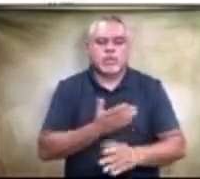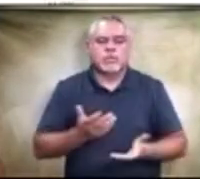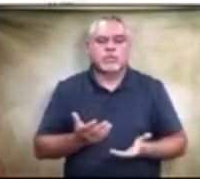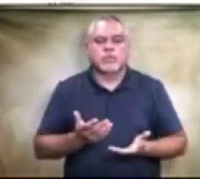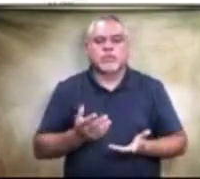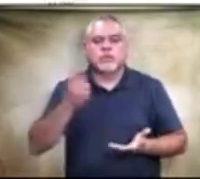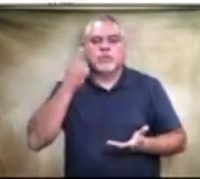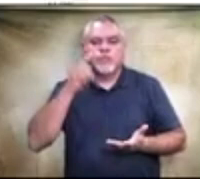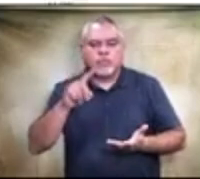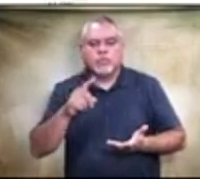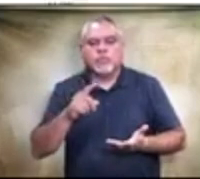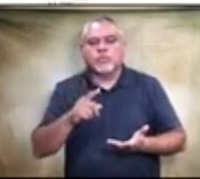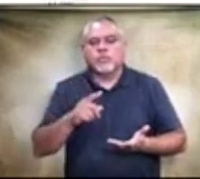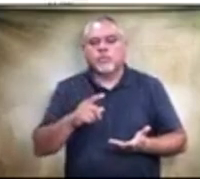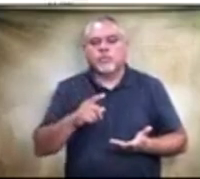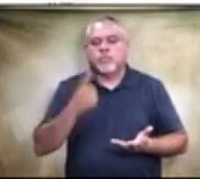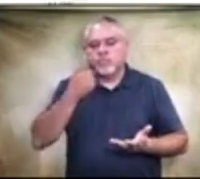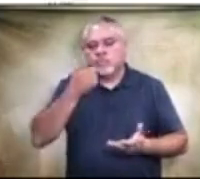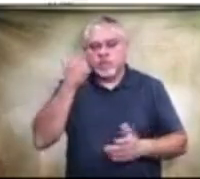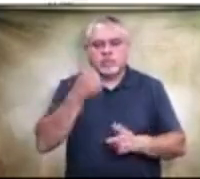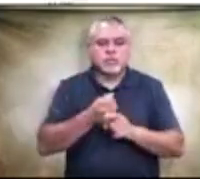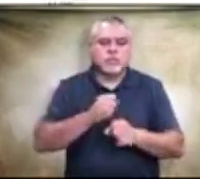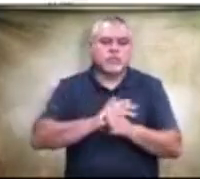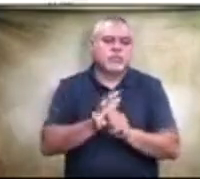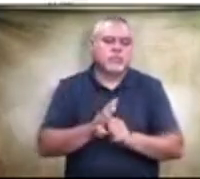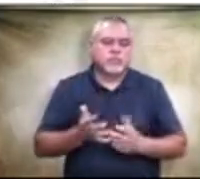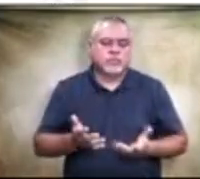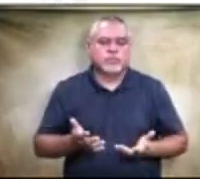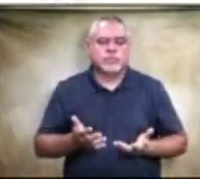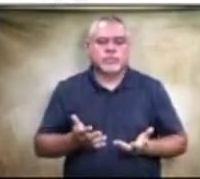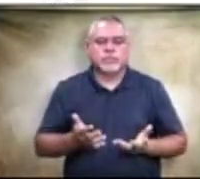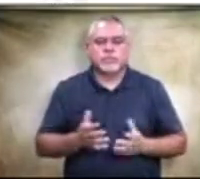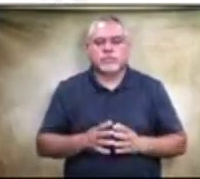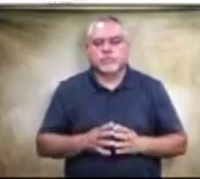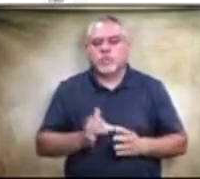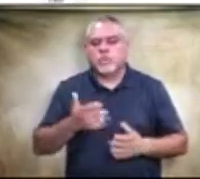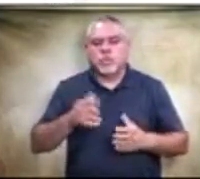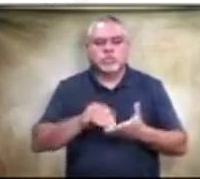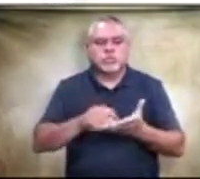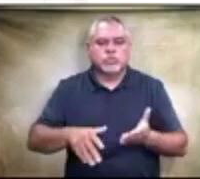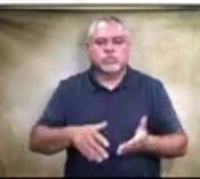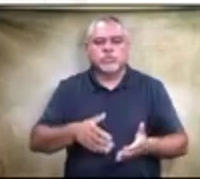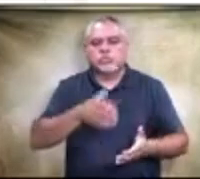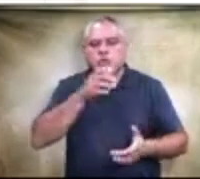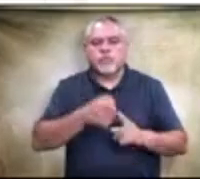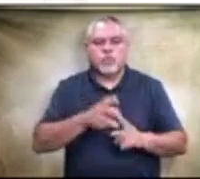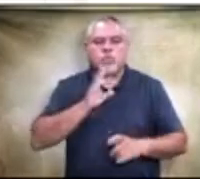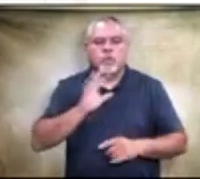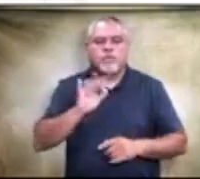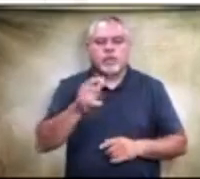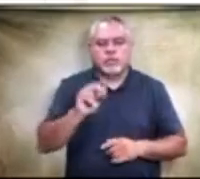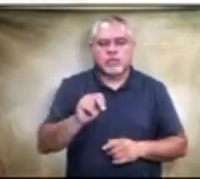for the, uh, because of COVID-19 of course not wanting students to drink from a water fountain and are shutting off all water